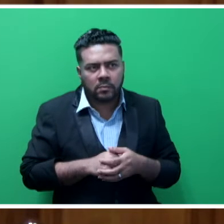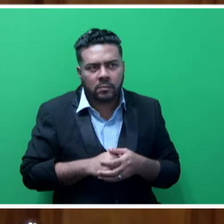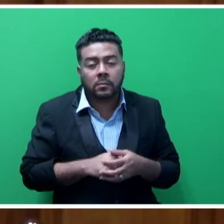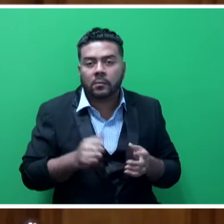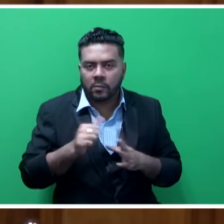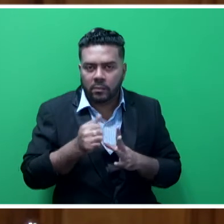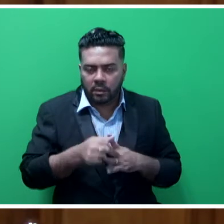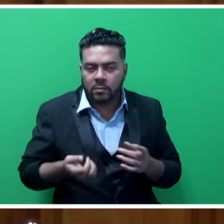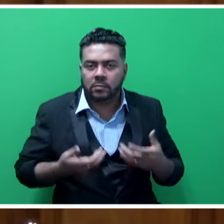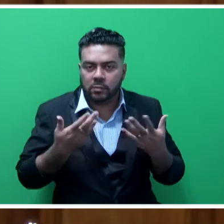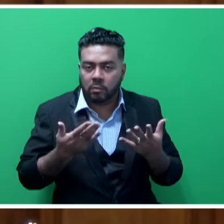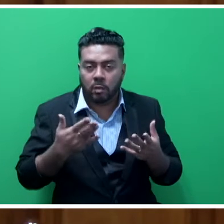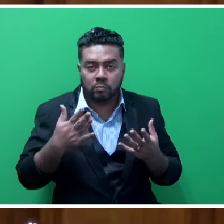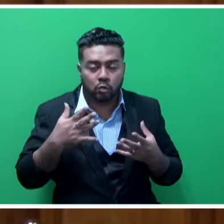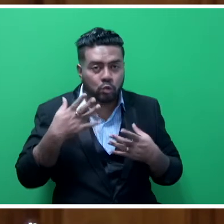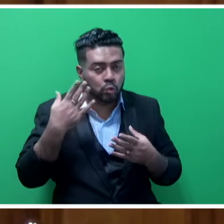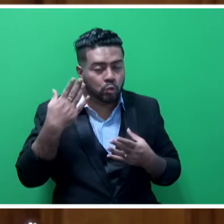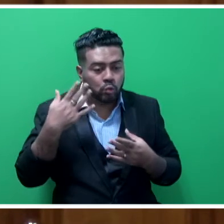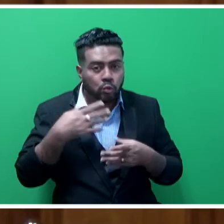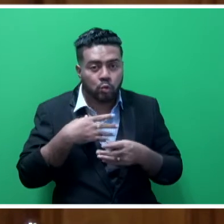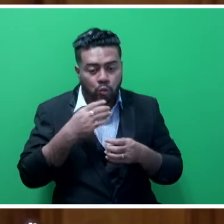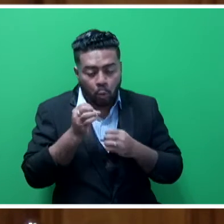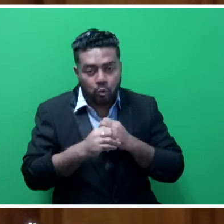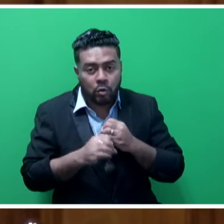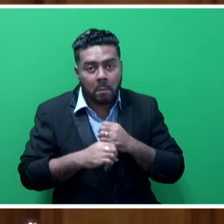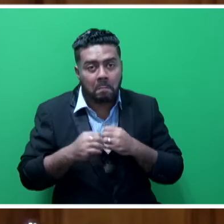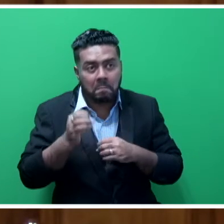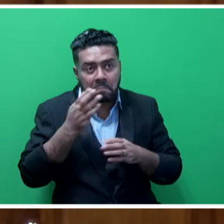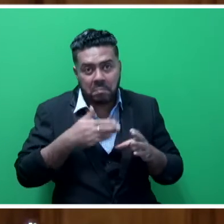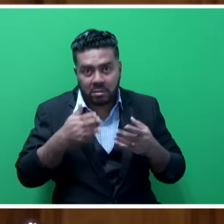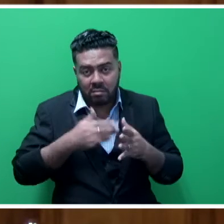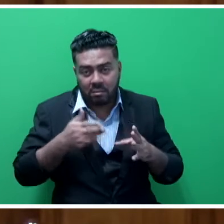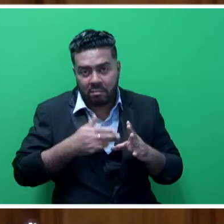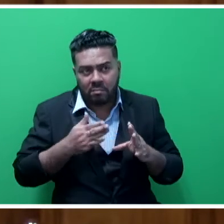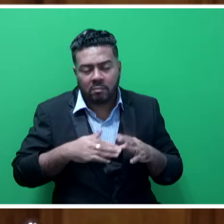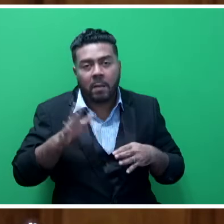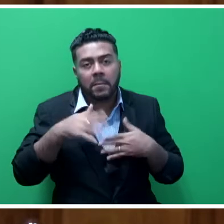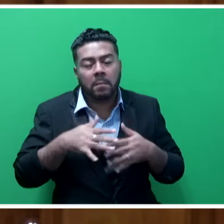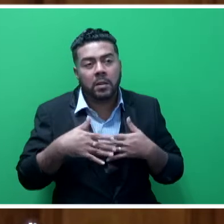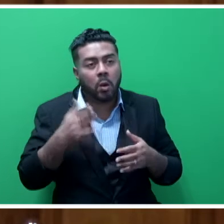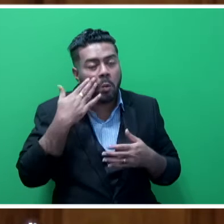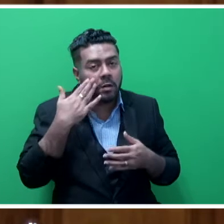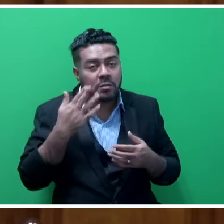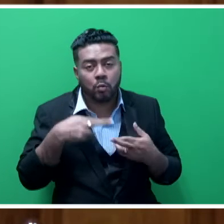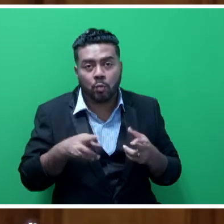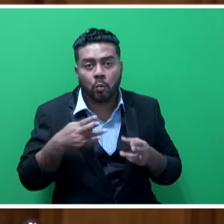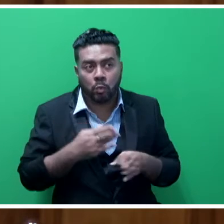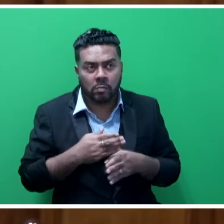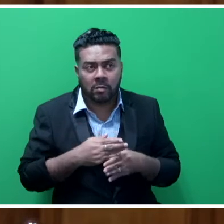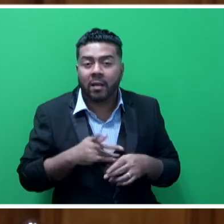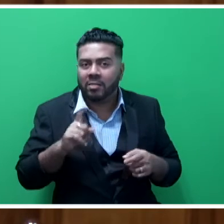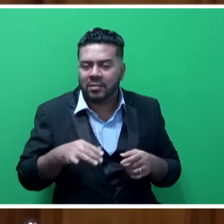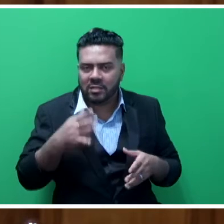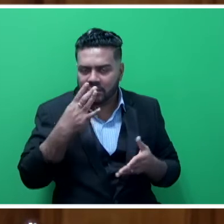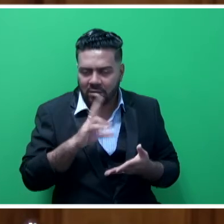are also proactive on social media, through Twitter, Facebook and Instagram, and public awareness of roadworks. This is done to